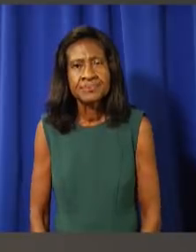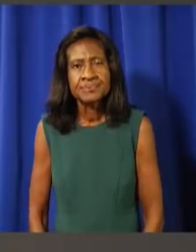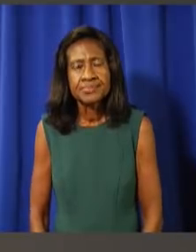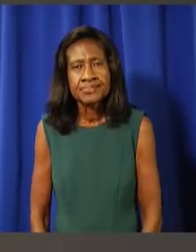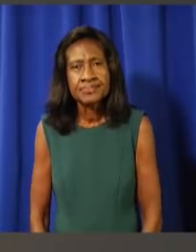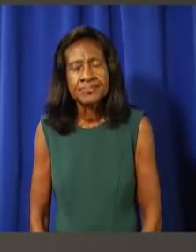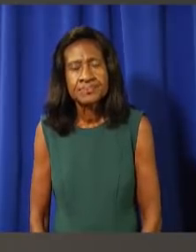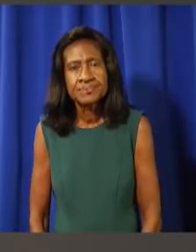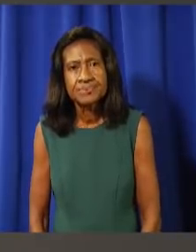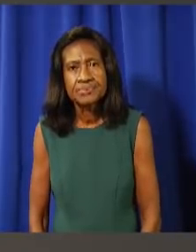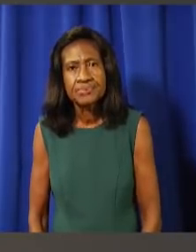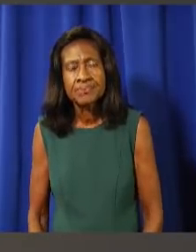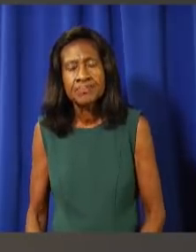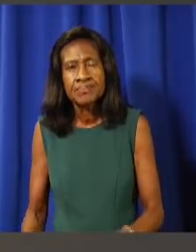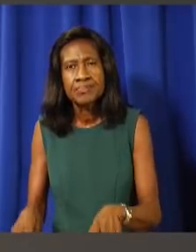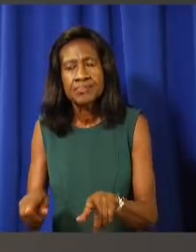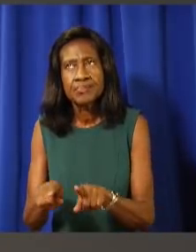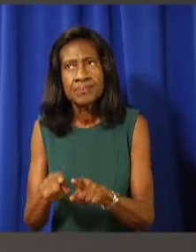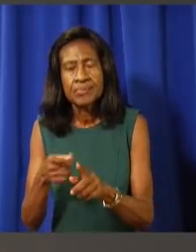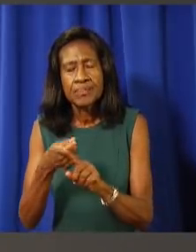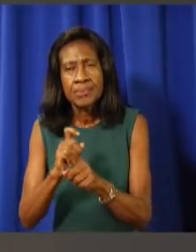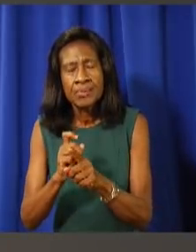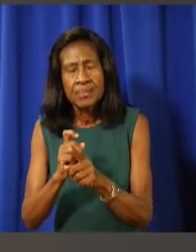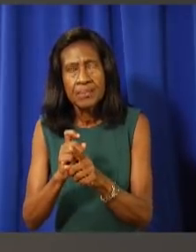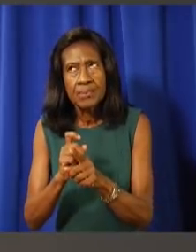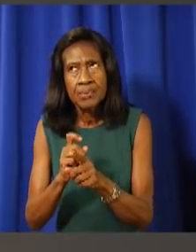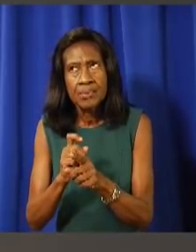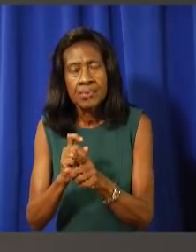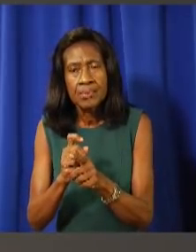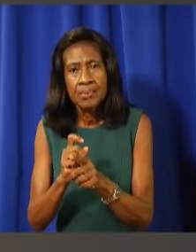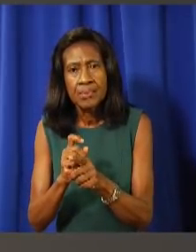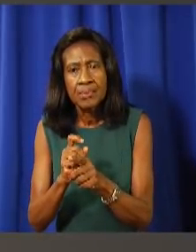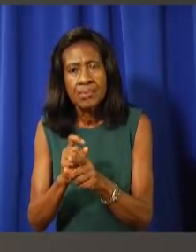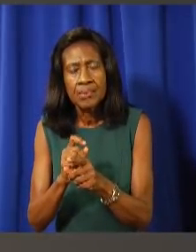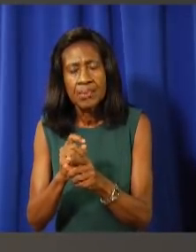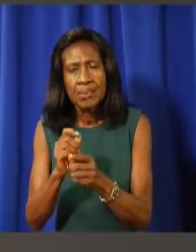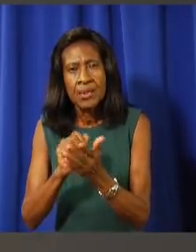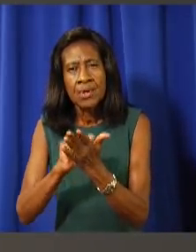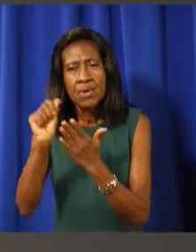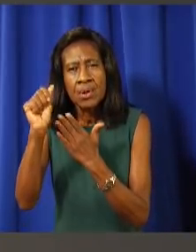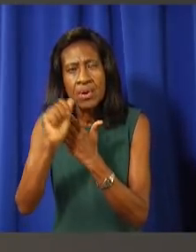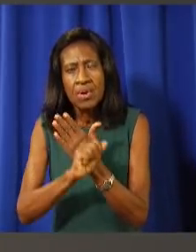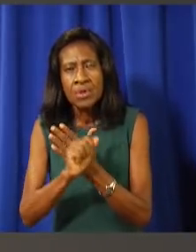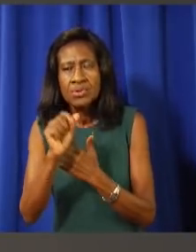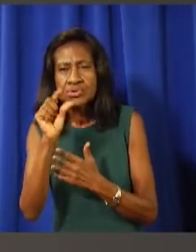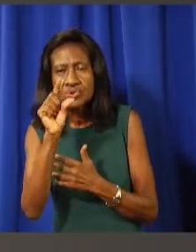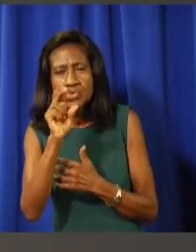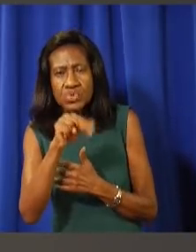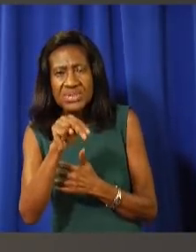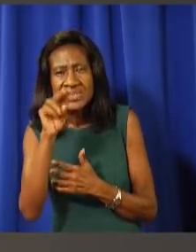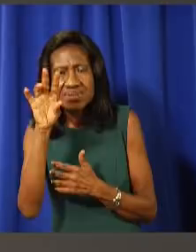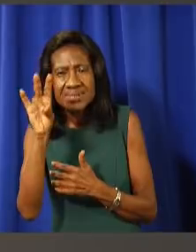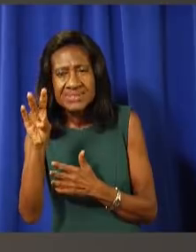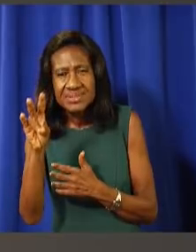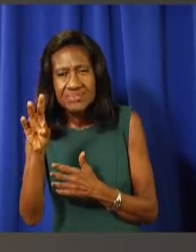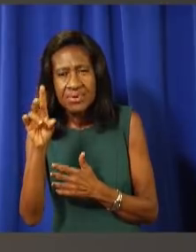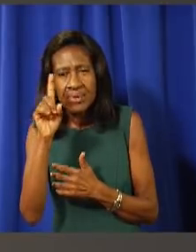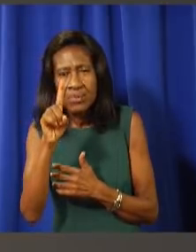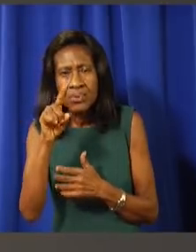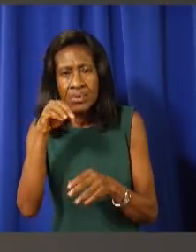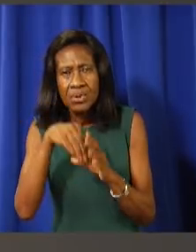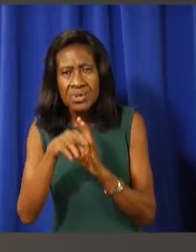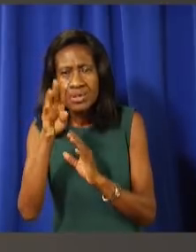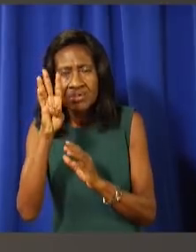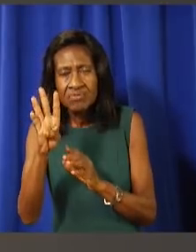Dr. Rodriguez, as of the 27th of August, um, one in four HSA staff members were not